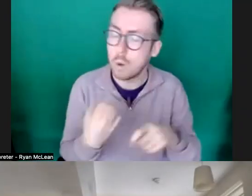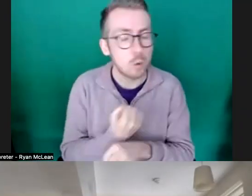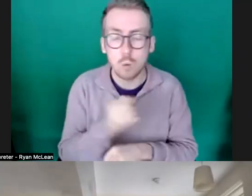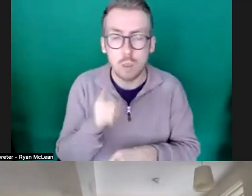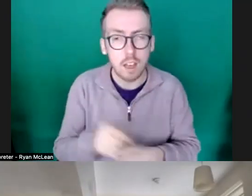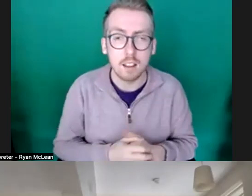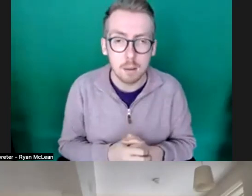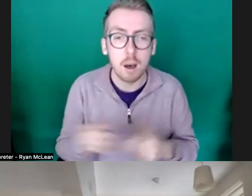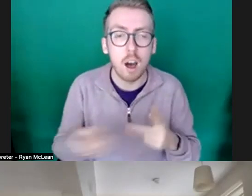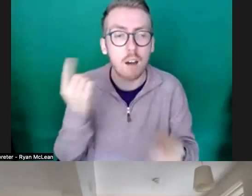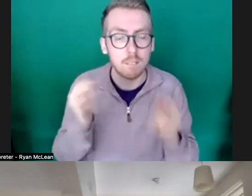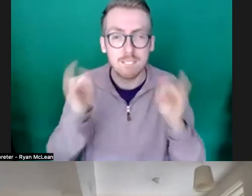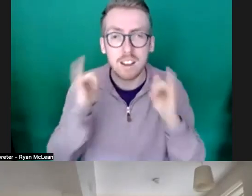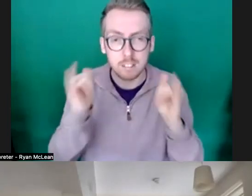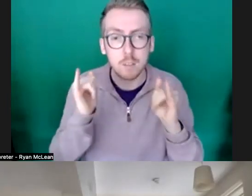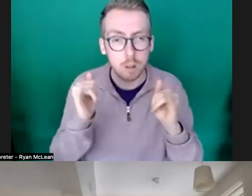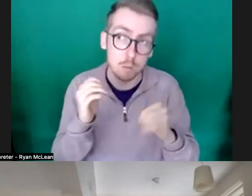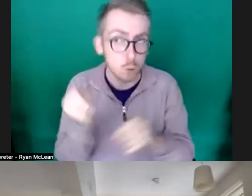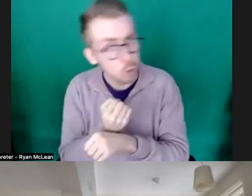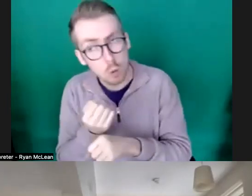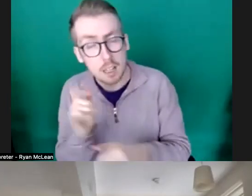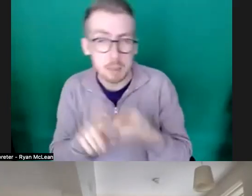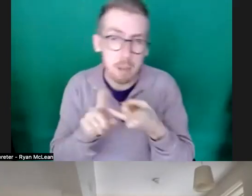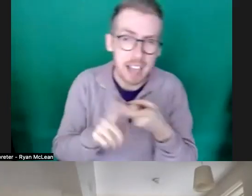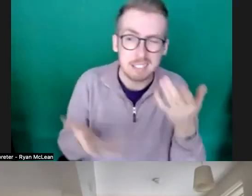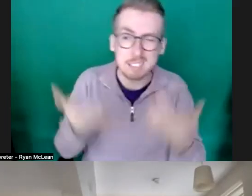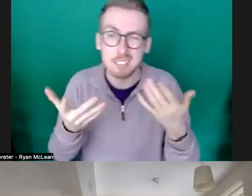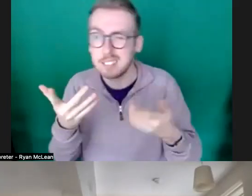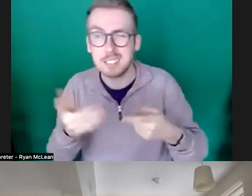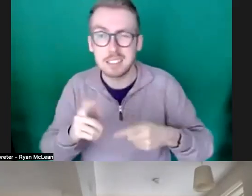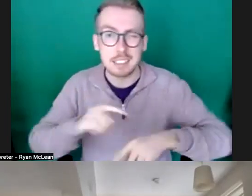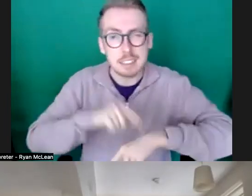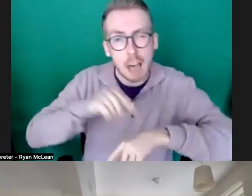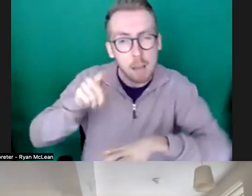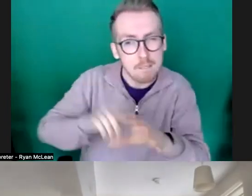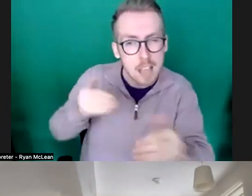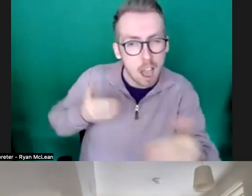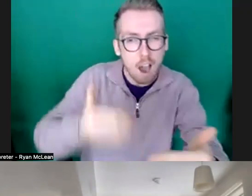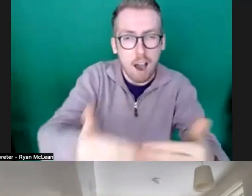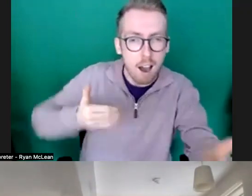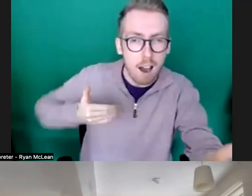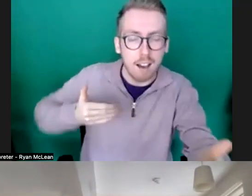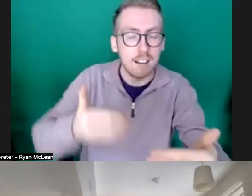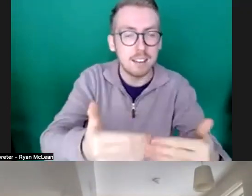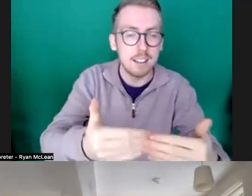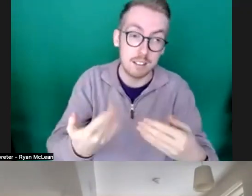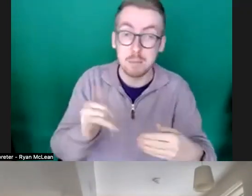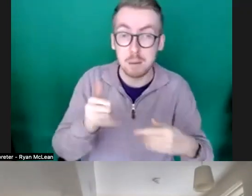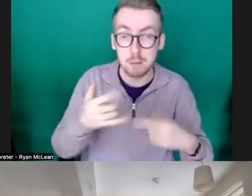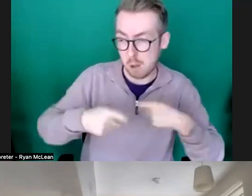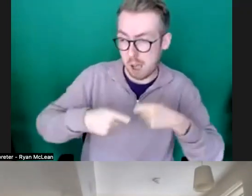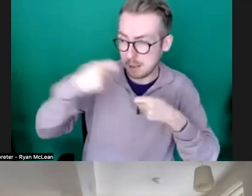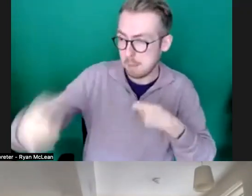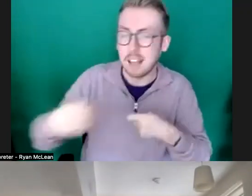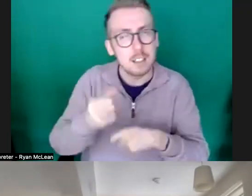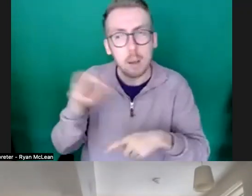other festivals do do it and they're on the other side times of year we might look at expanding what we do at some point but